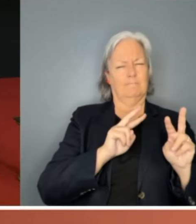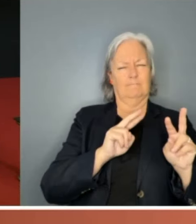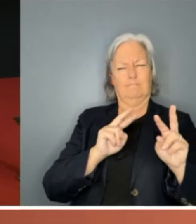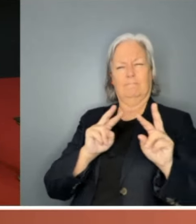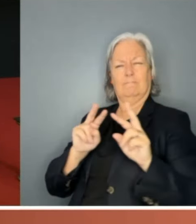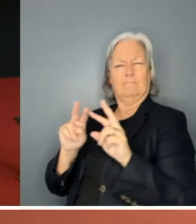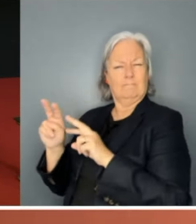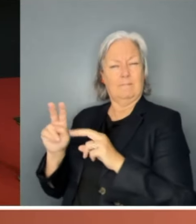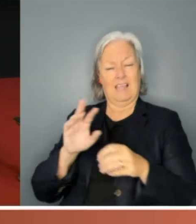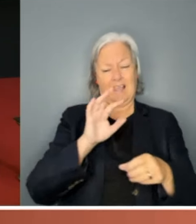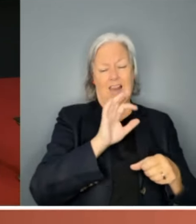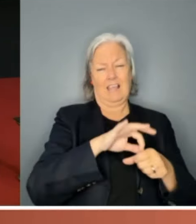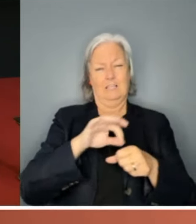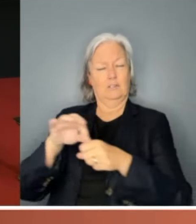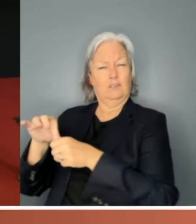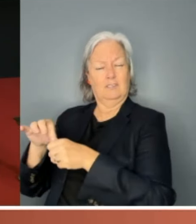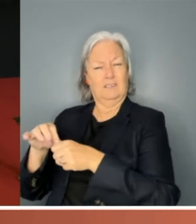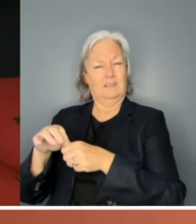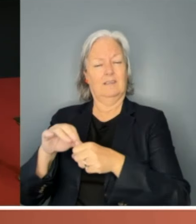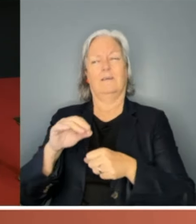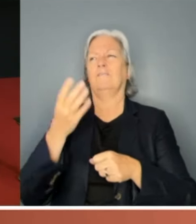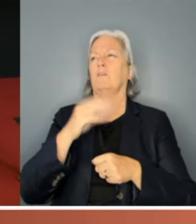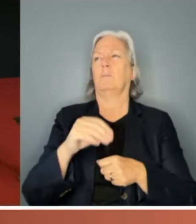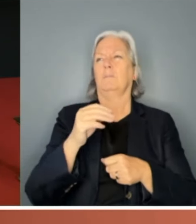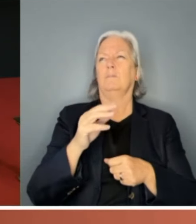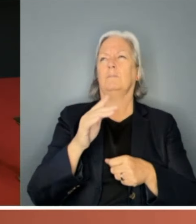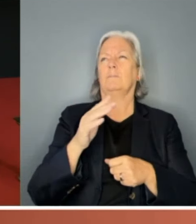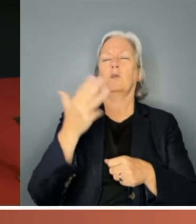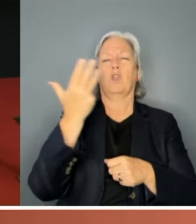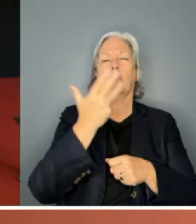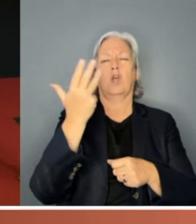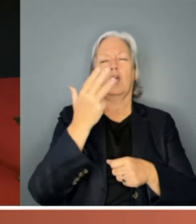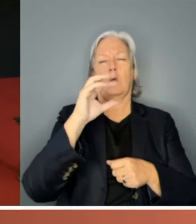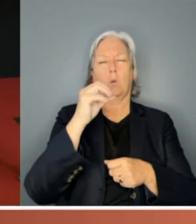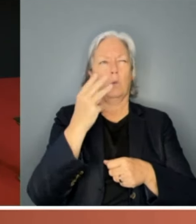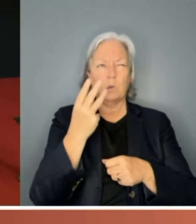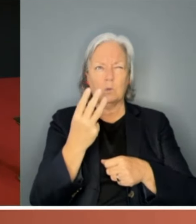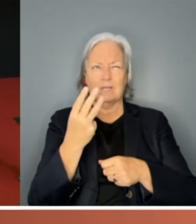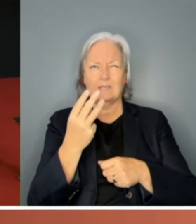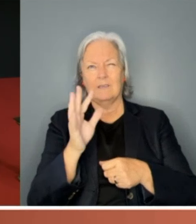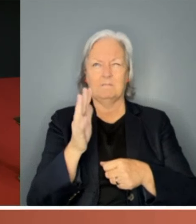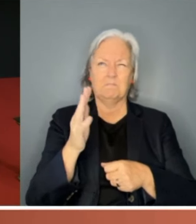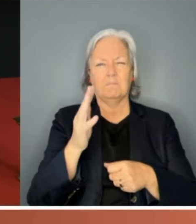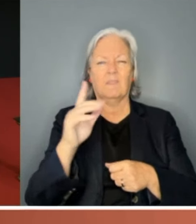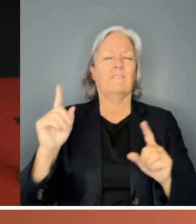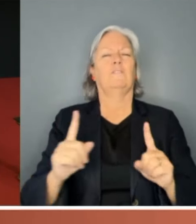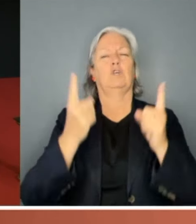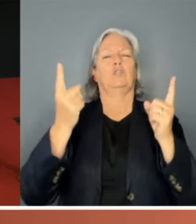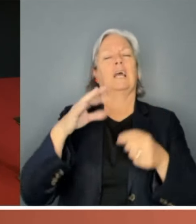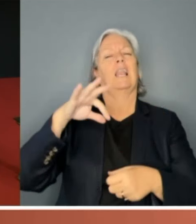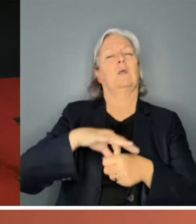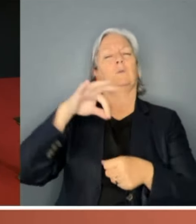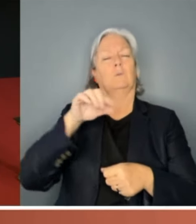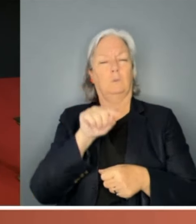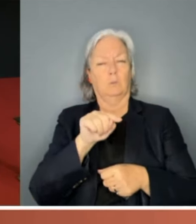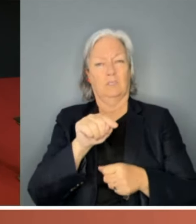post, from 1903, the first election post-federation, right up to